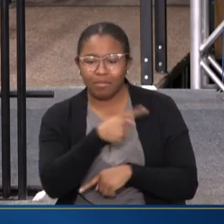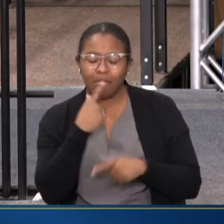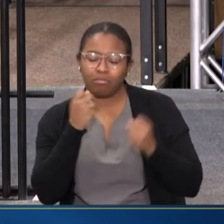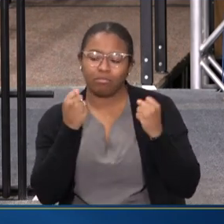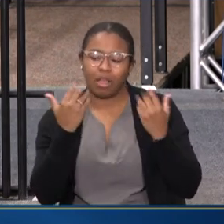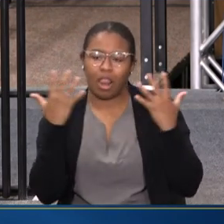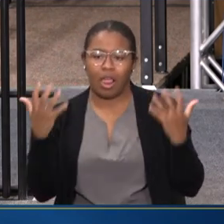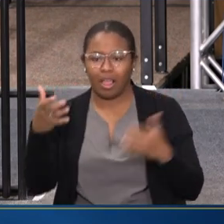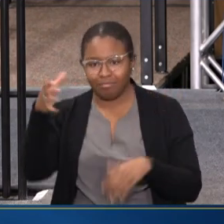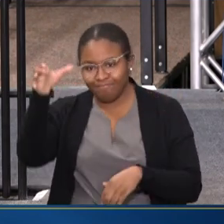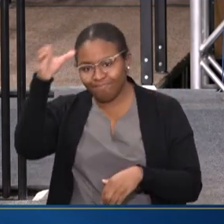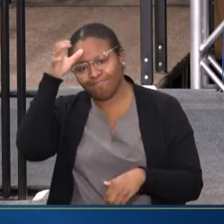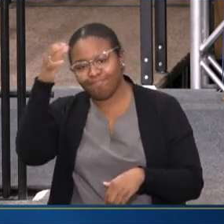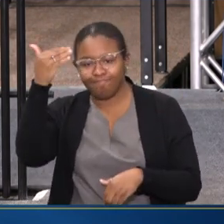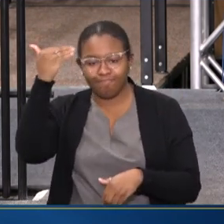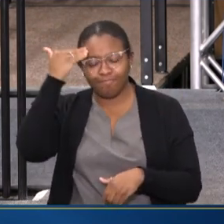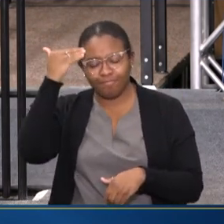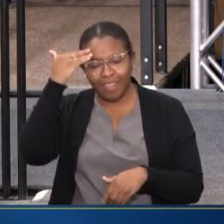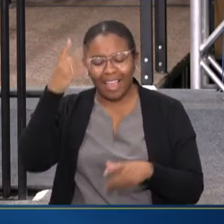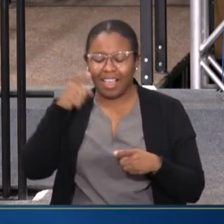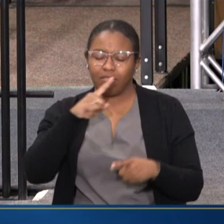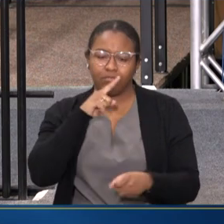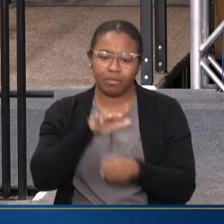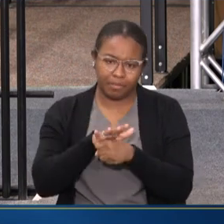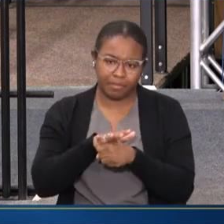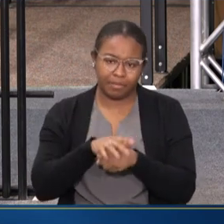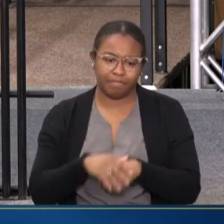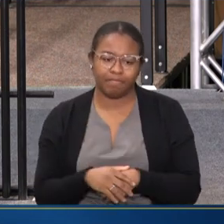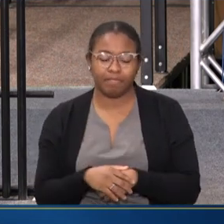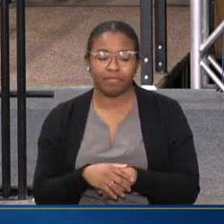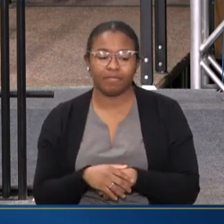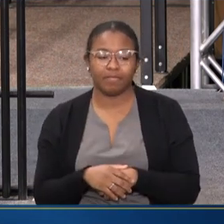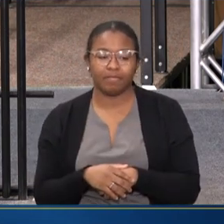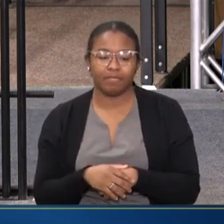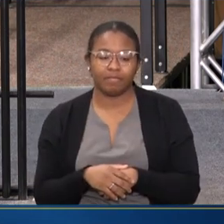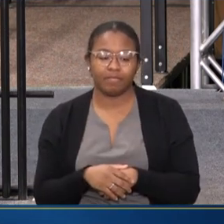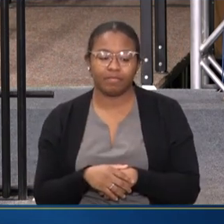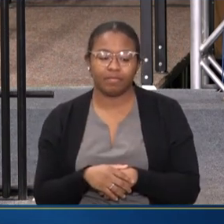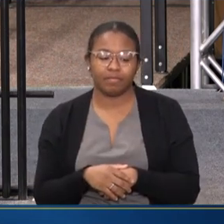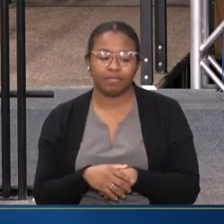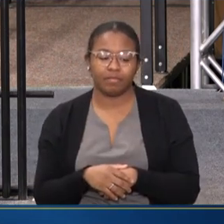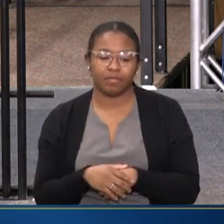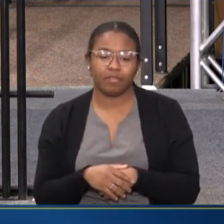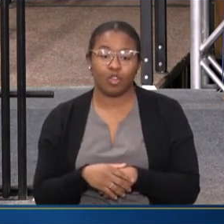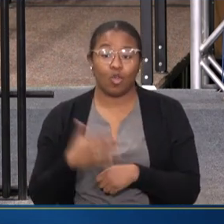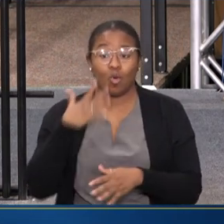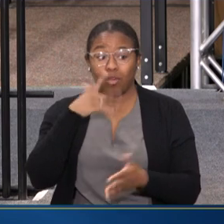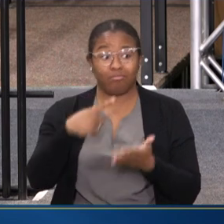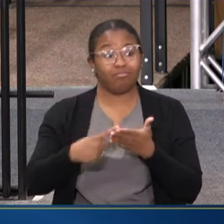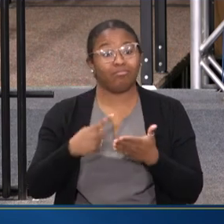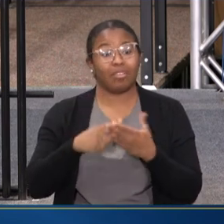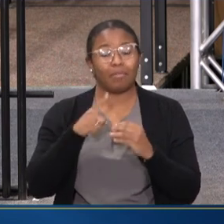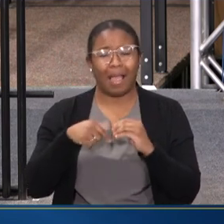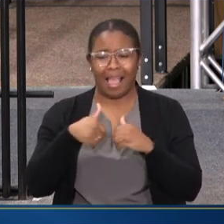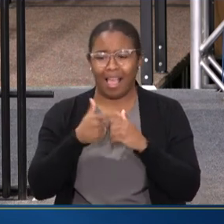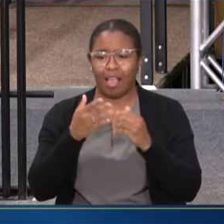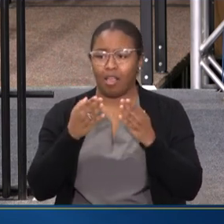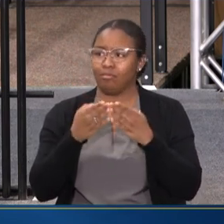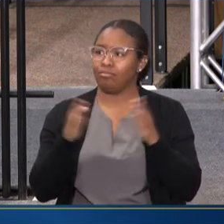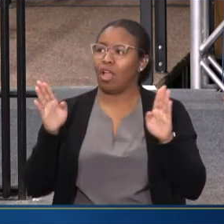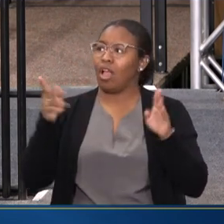KNOWLEDGE AND, IMPORTANTLY, DEDICATION. AND YOU WILL BE HEARING ABOUT HOW THE BROADER